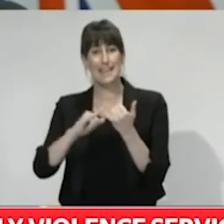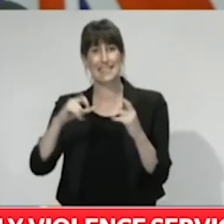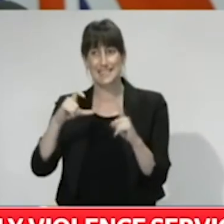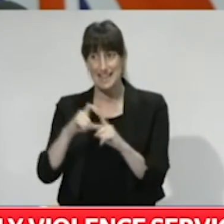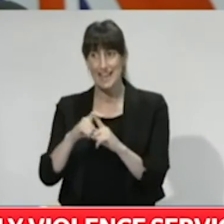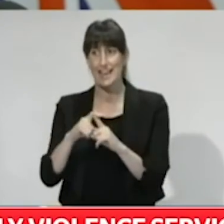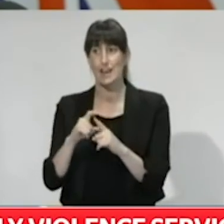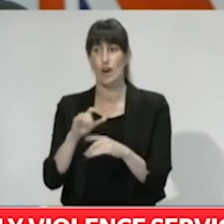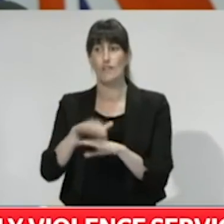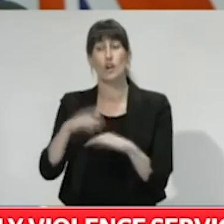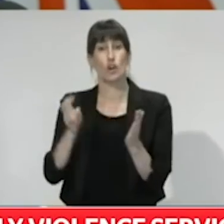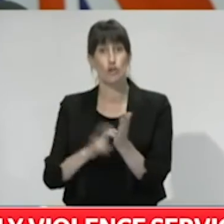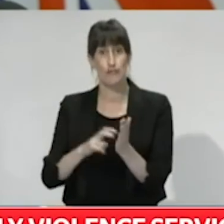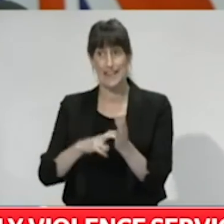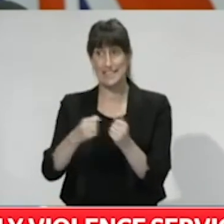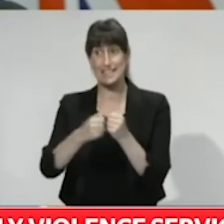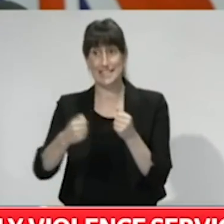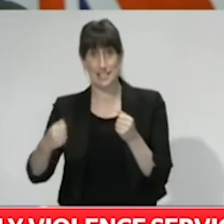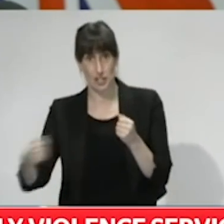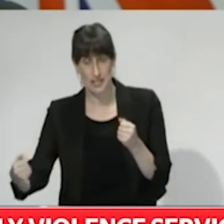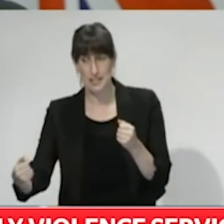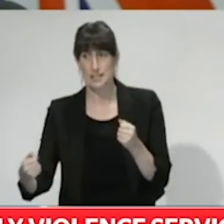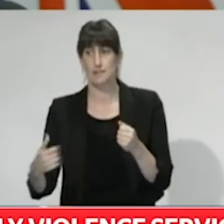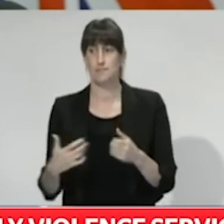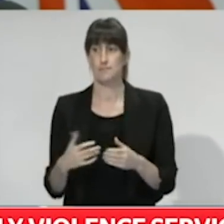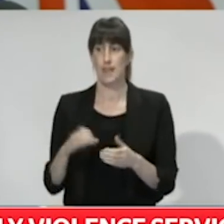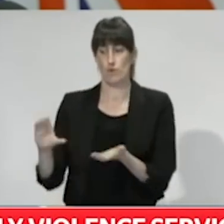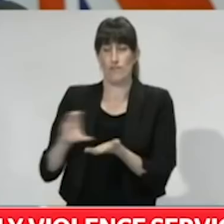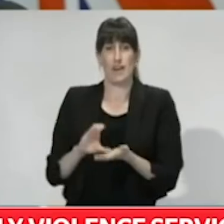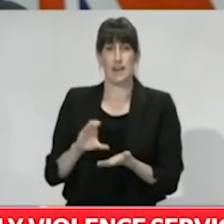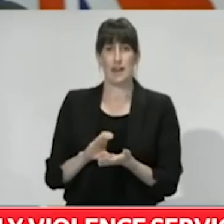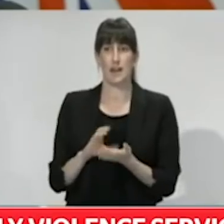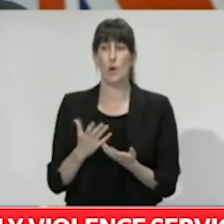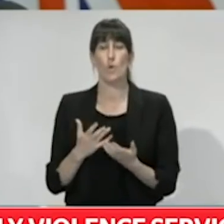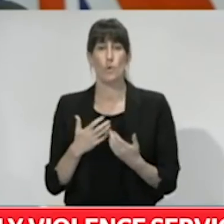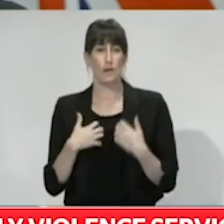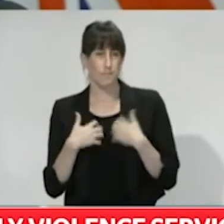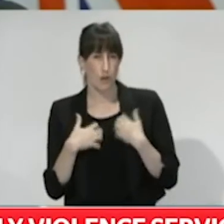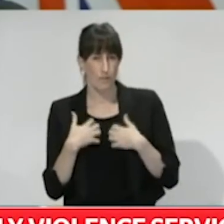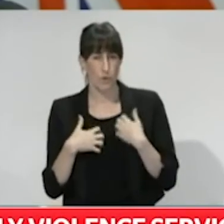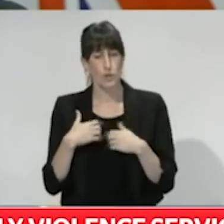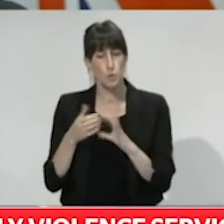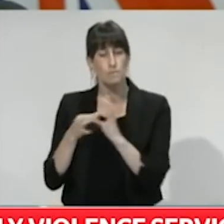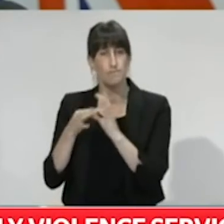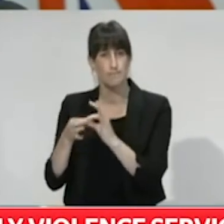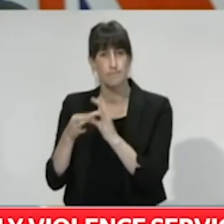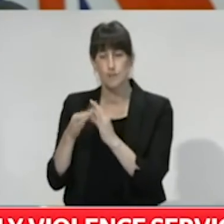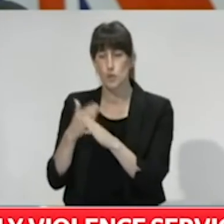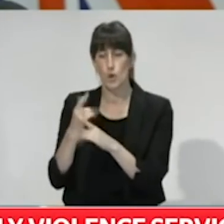partners understand the challenges created by short-term arrangements, and we look forward to talking more about that with them.